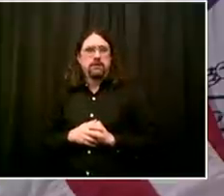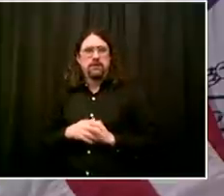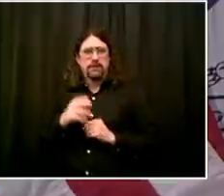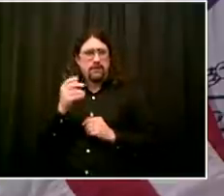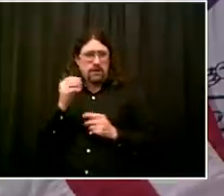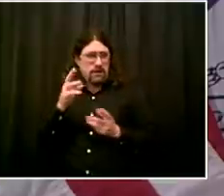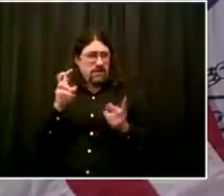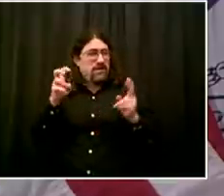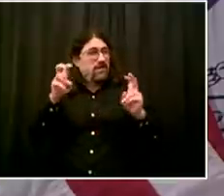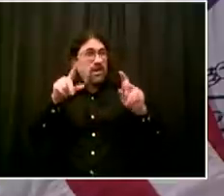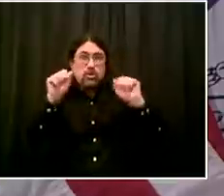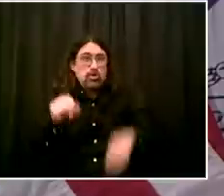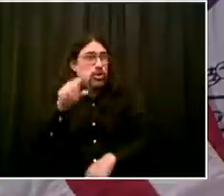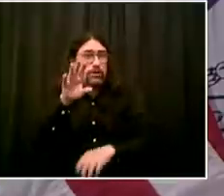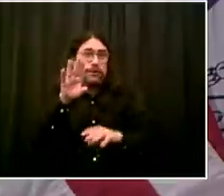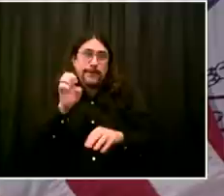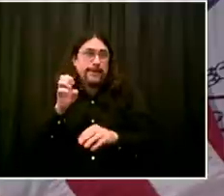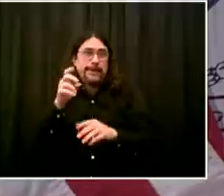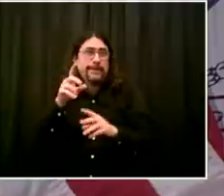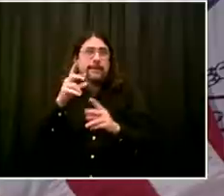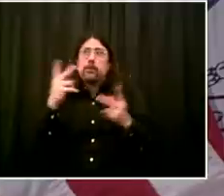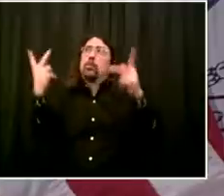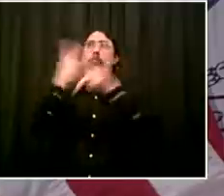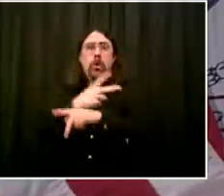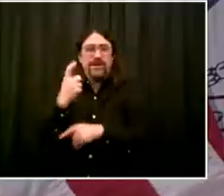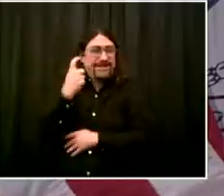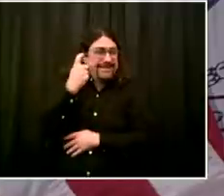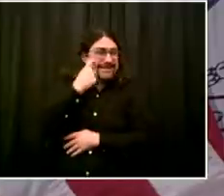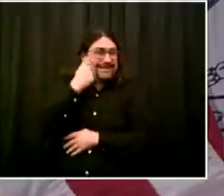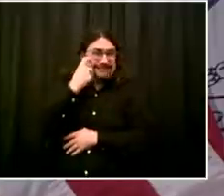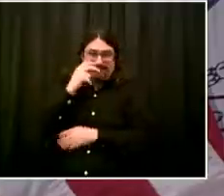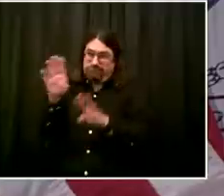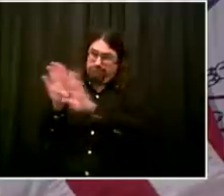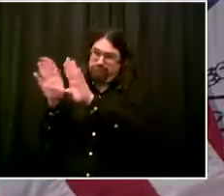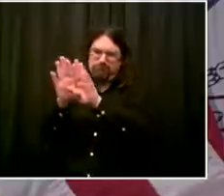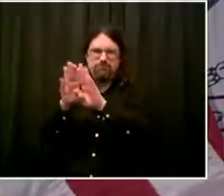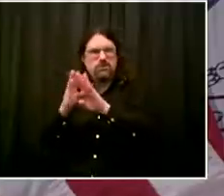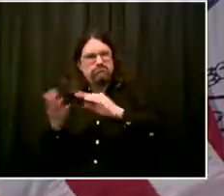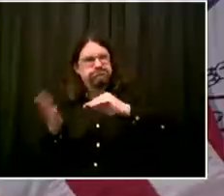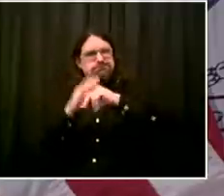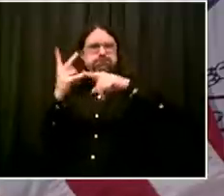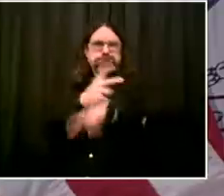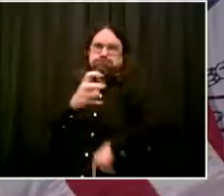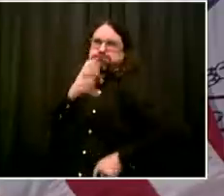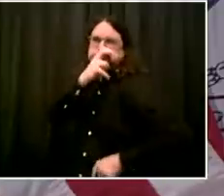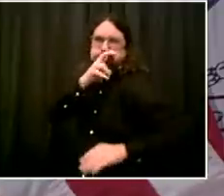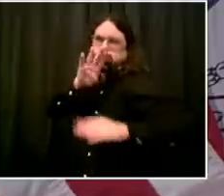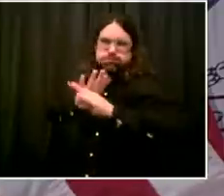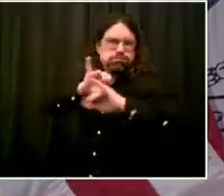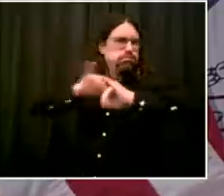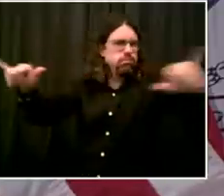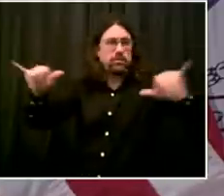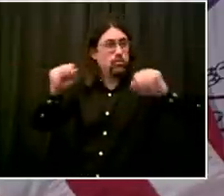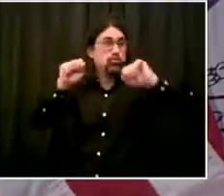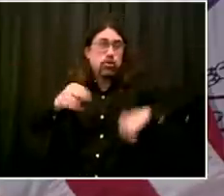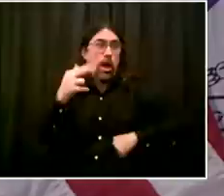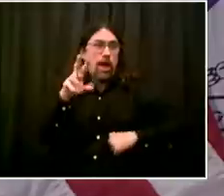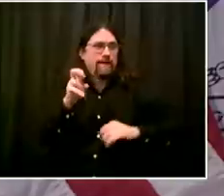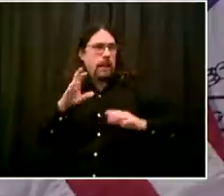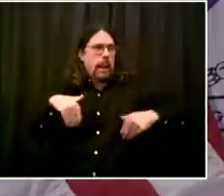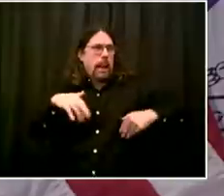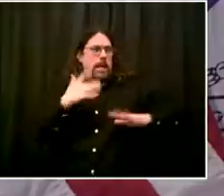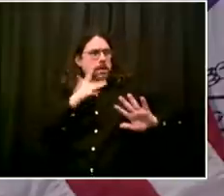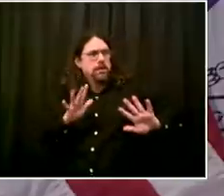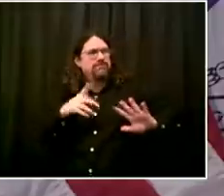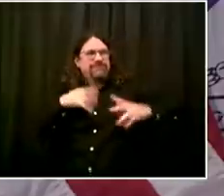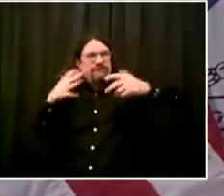we are smart about this, we'll have some ups and downs. That's normal. There might be some temporary setbacks or some, as you say, setbacks in